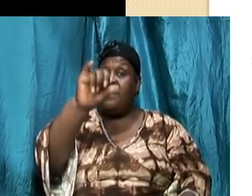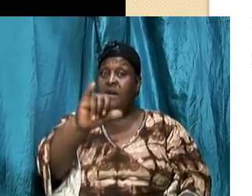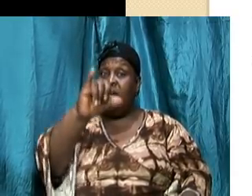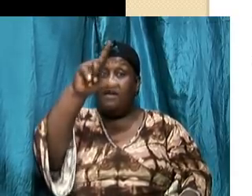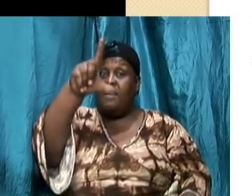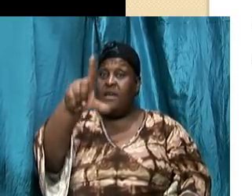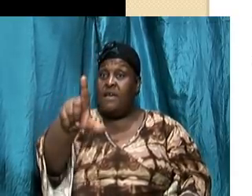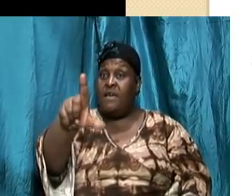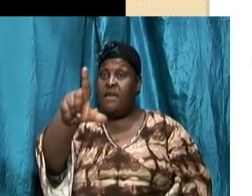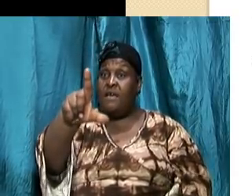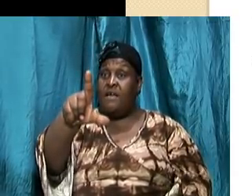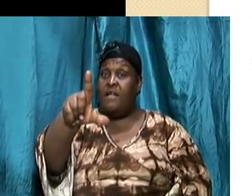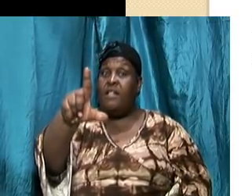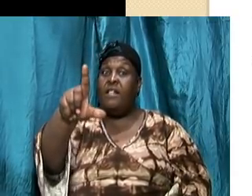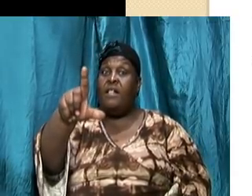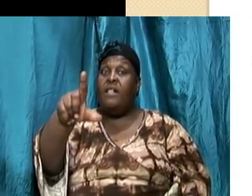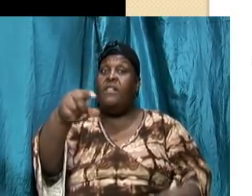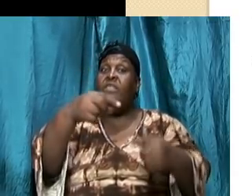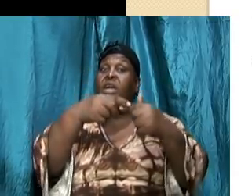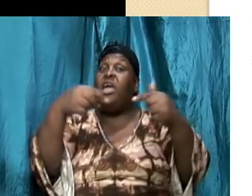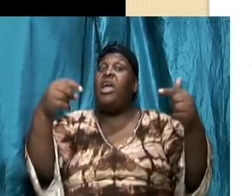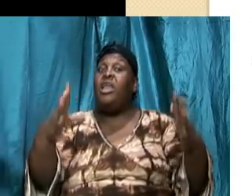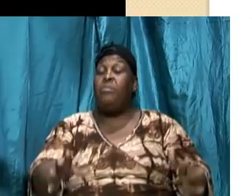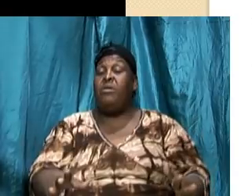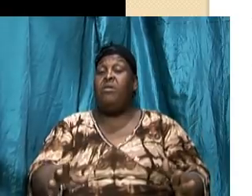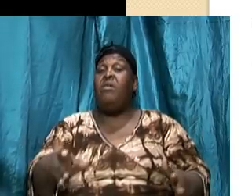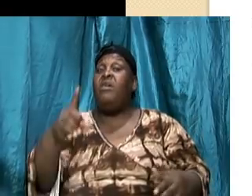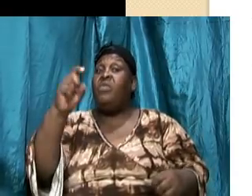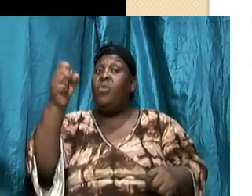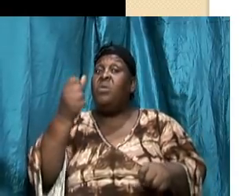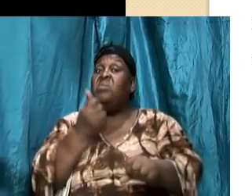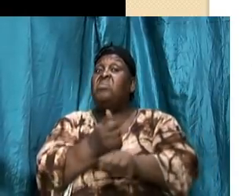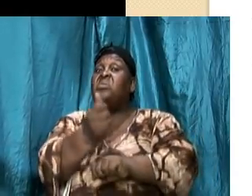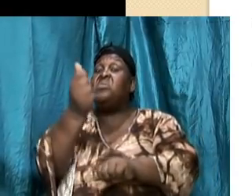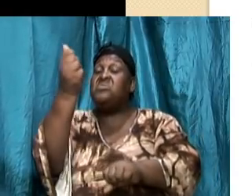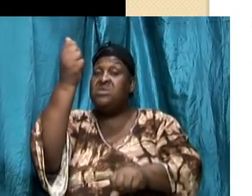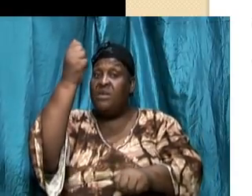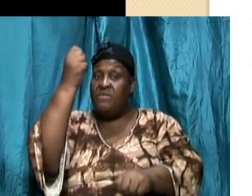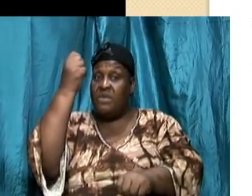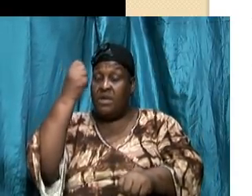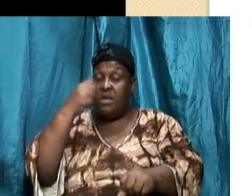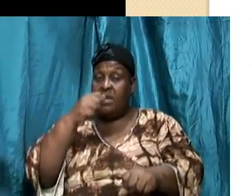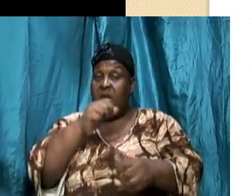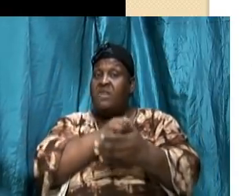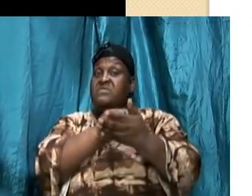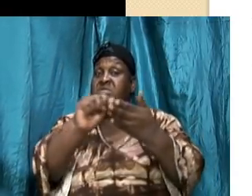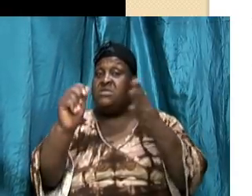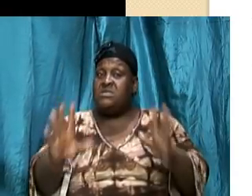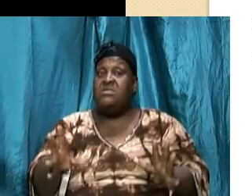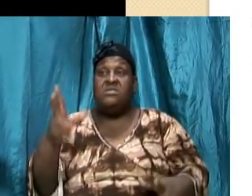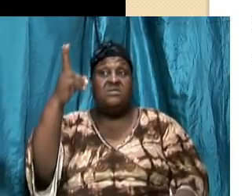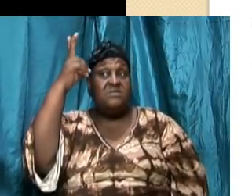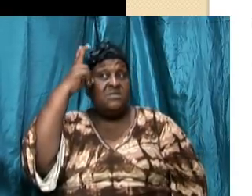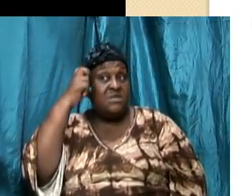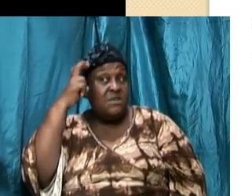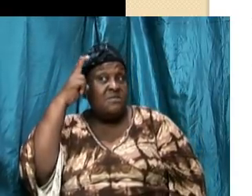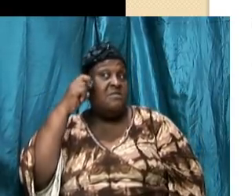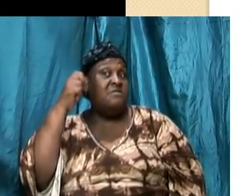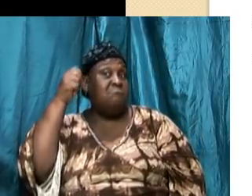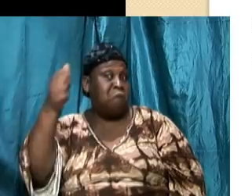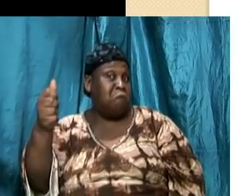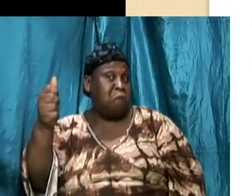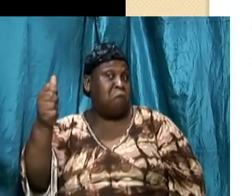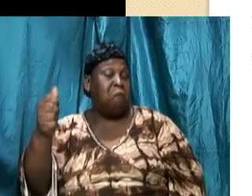the one that is the accuser of the brethren brothers and sisters Satan himself that old